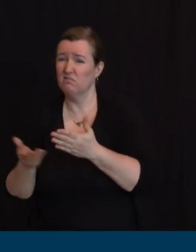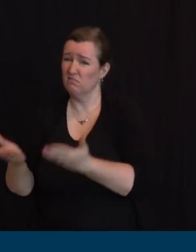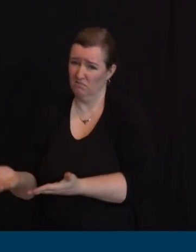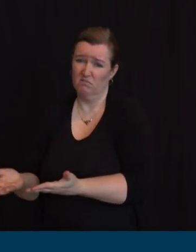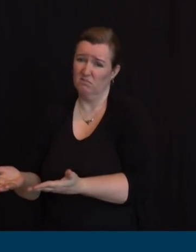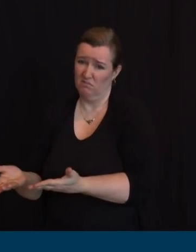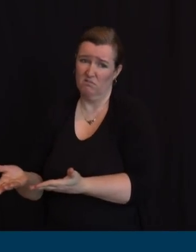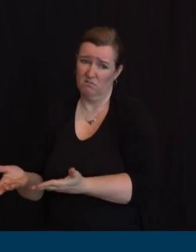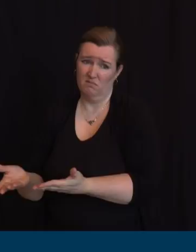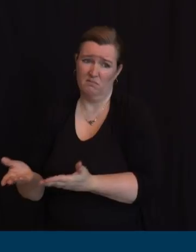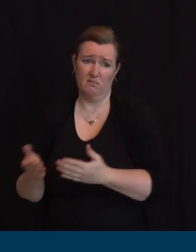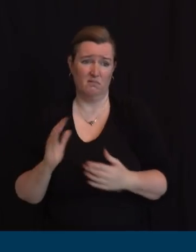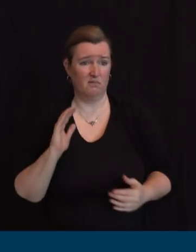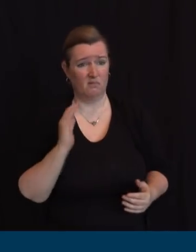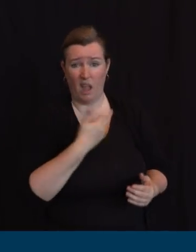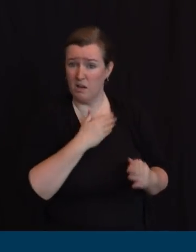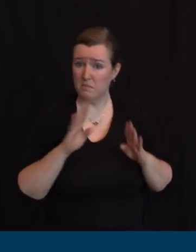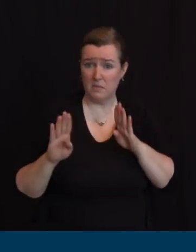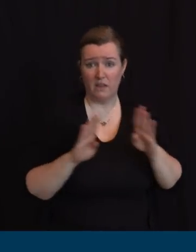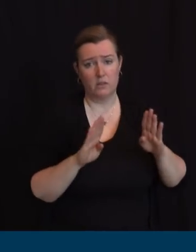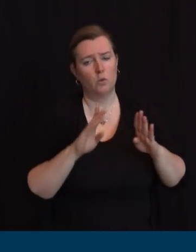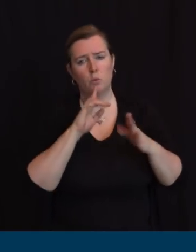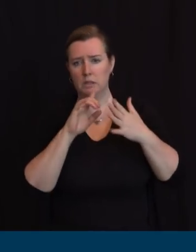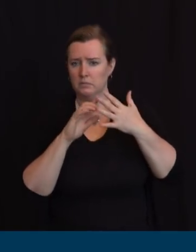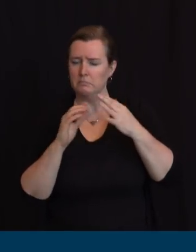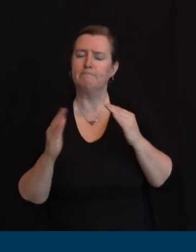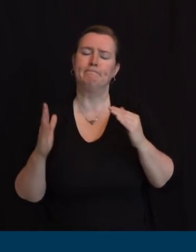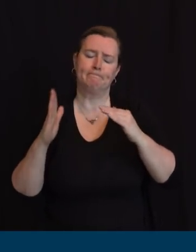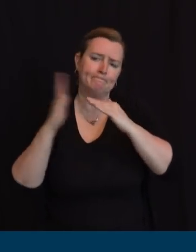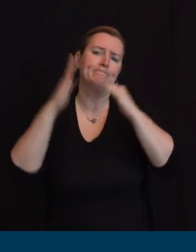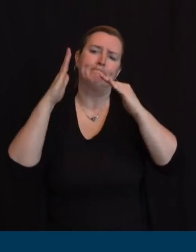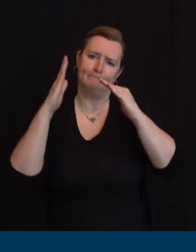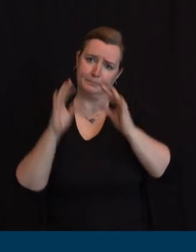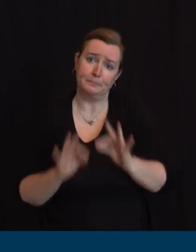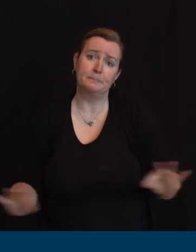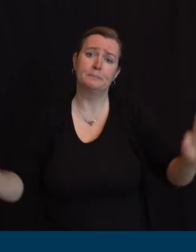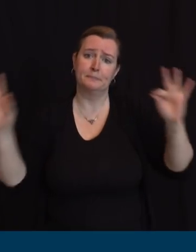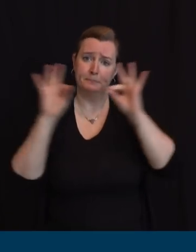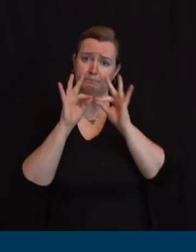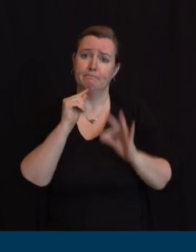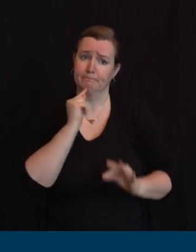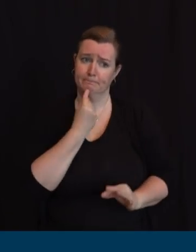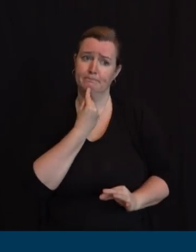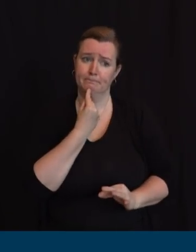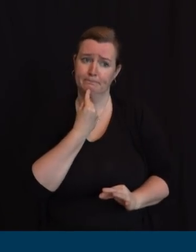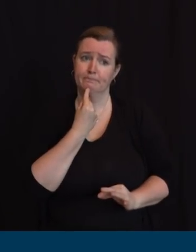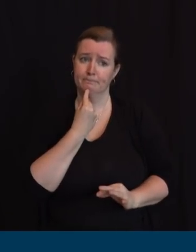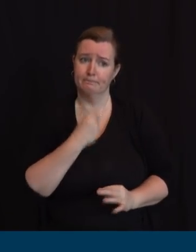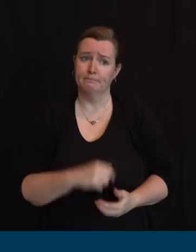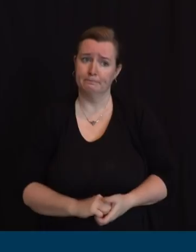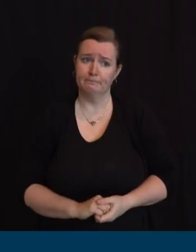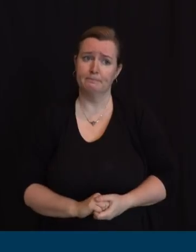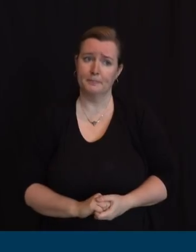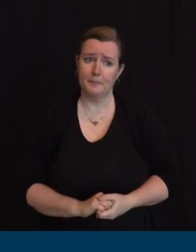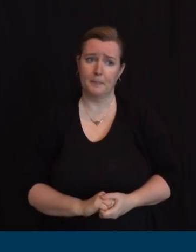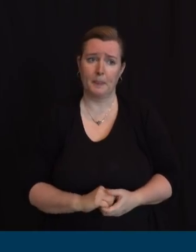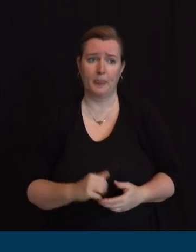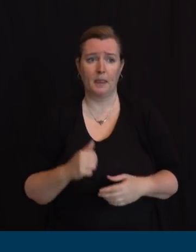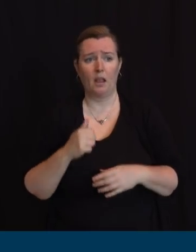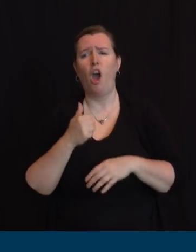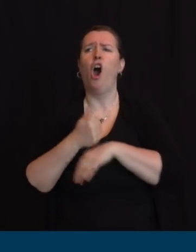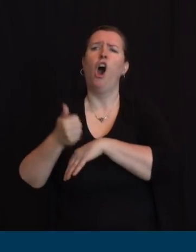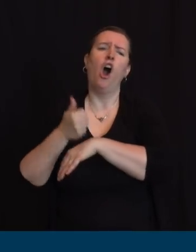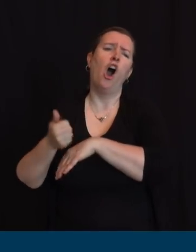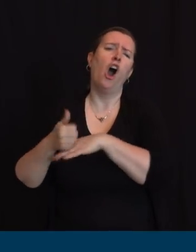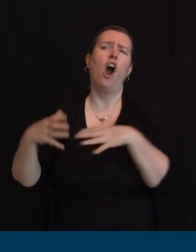questions that you all have been asking rightfully by the way it is up to us and any deviation in that behavior good or